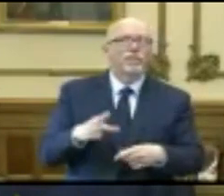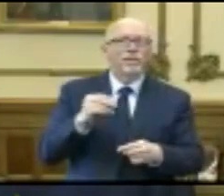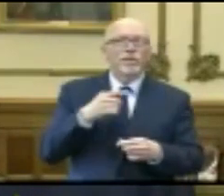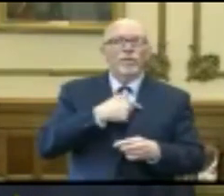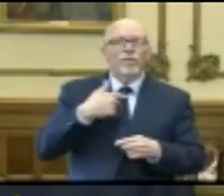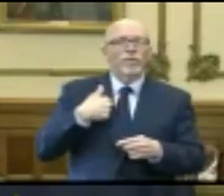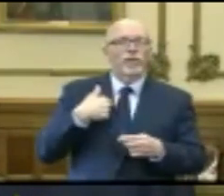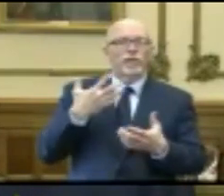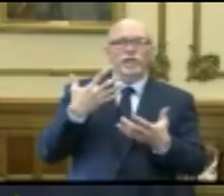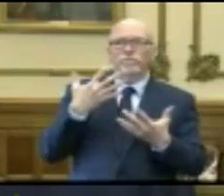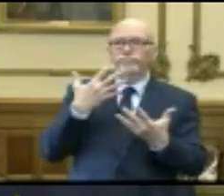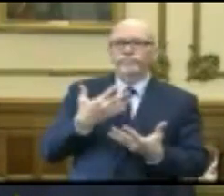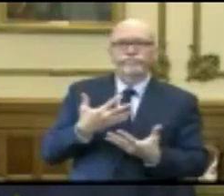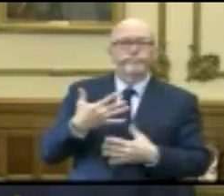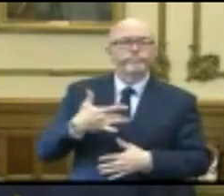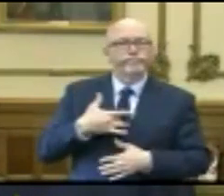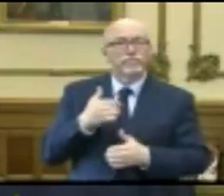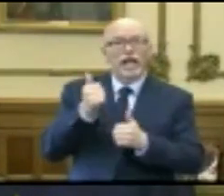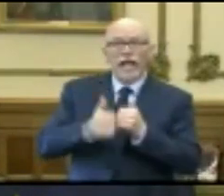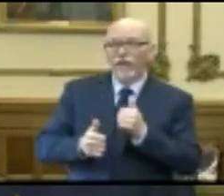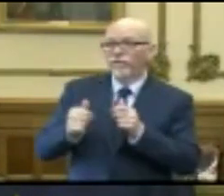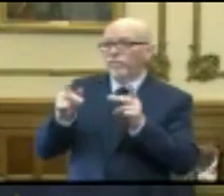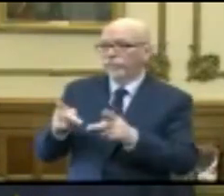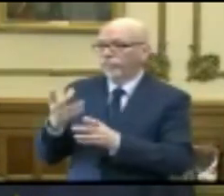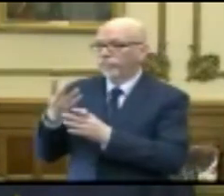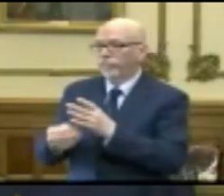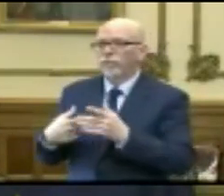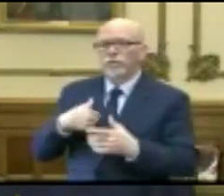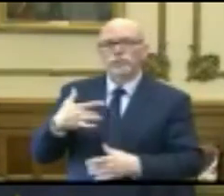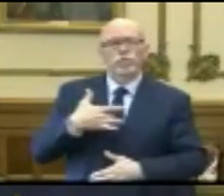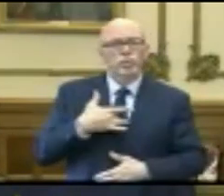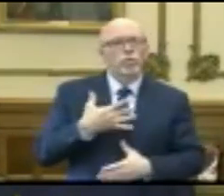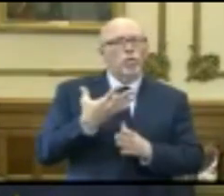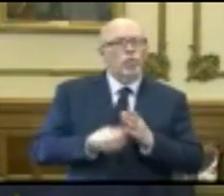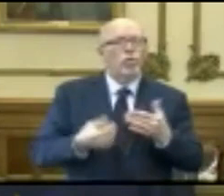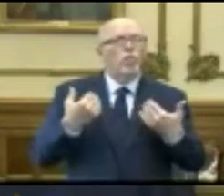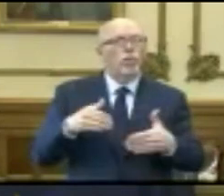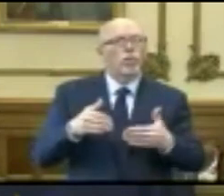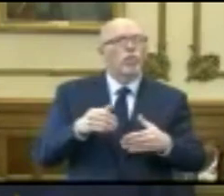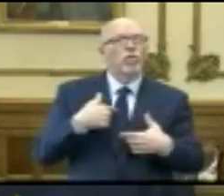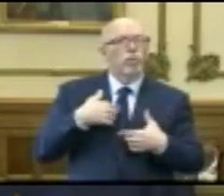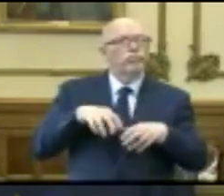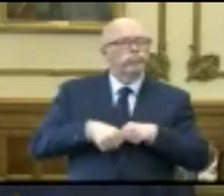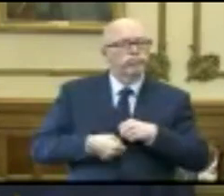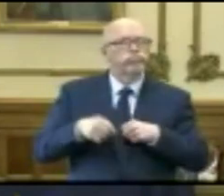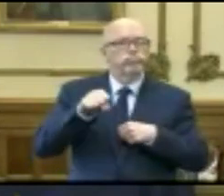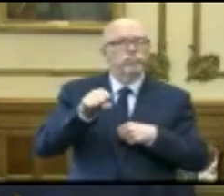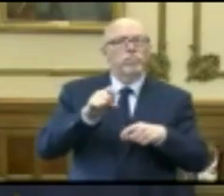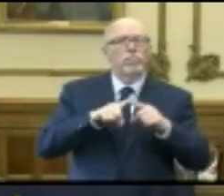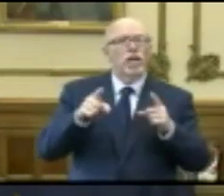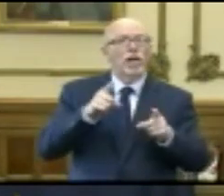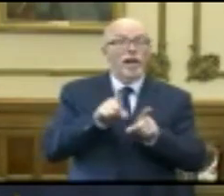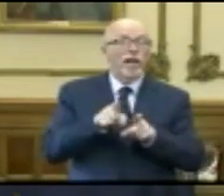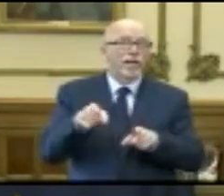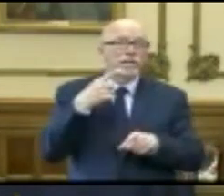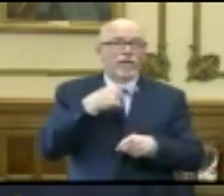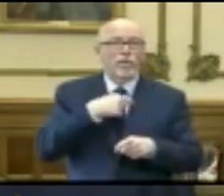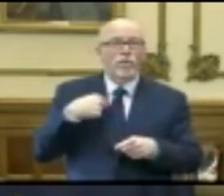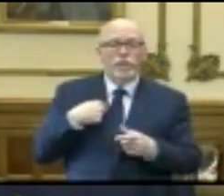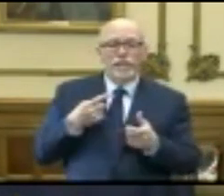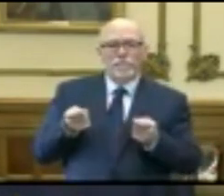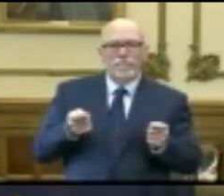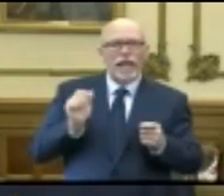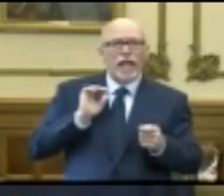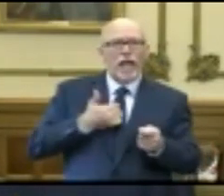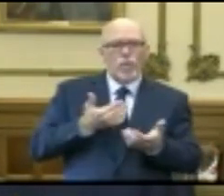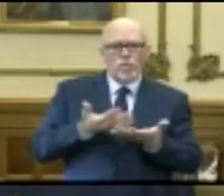mourn for every loss that we have to endure, but we have, as you say, Nikki, we have managed our